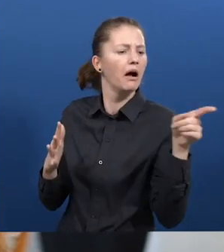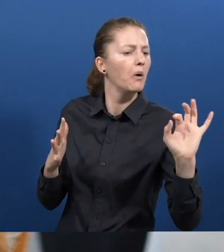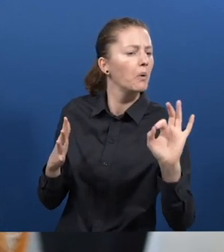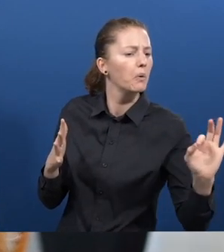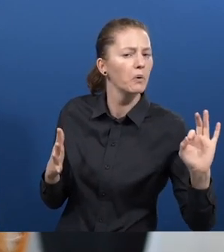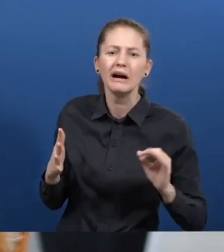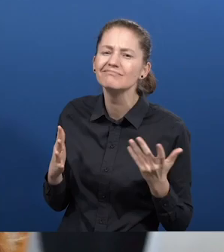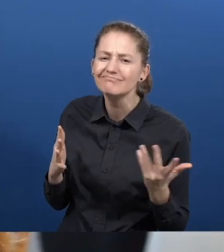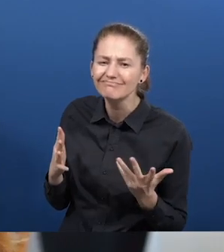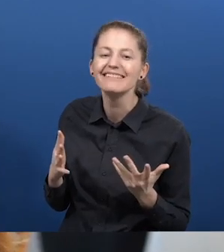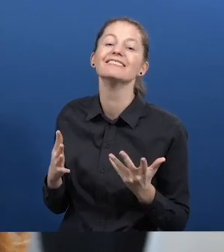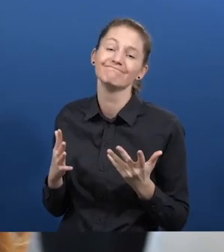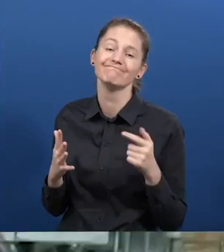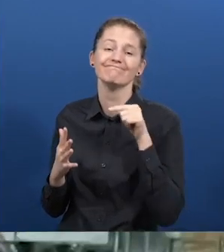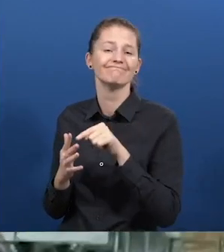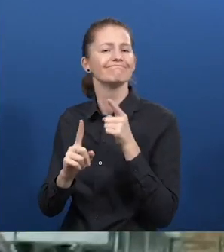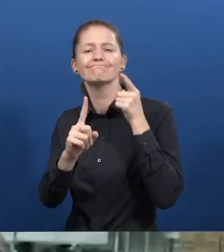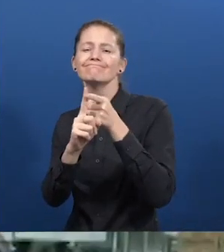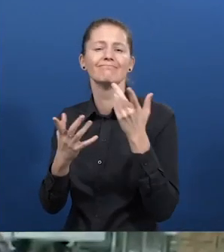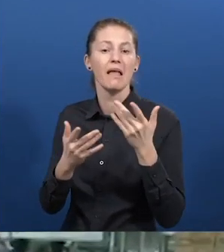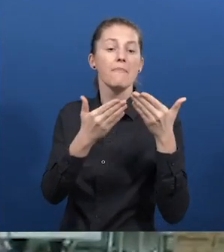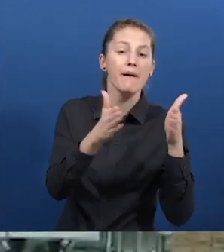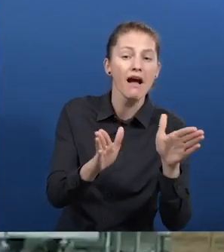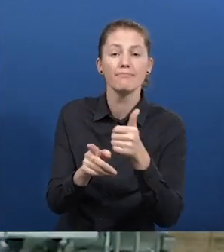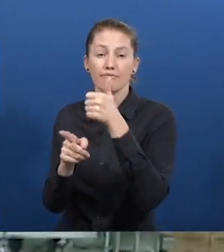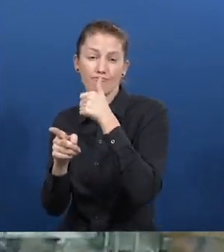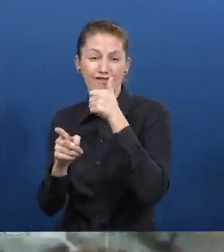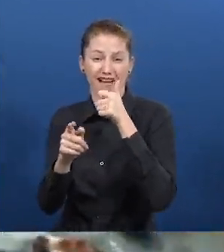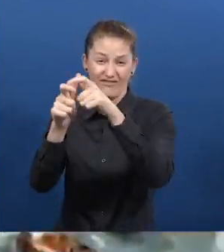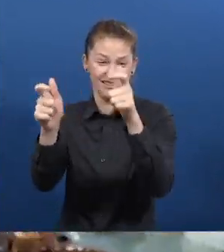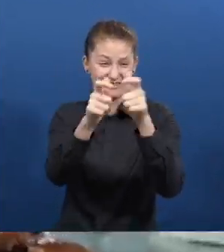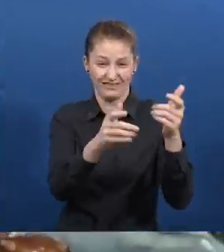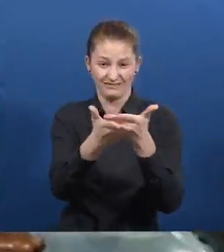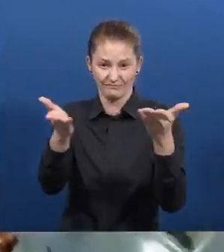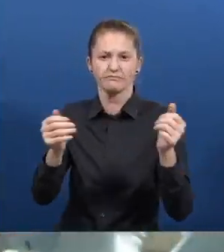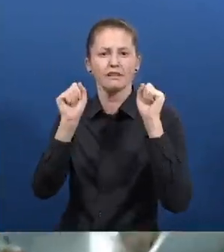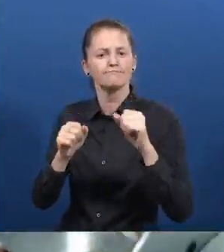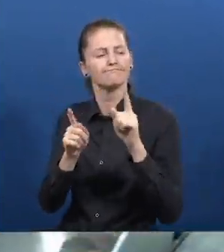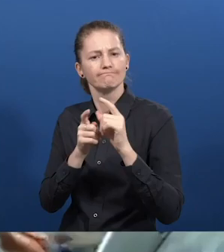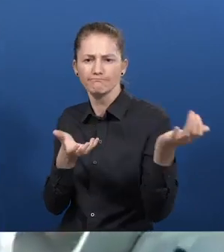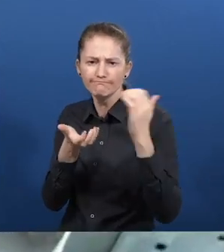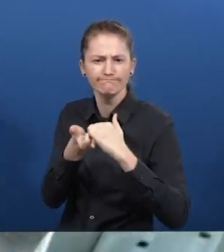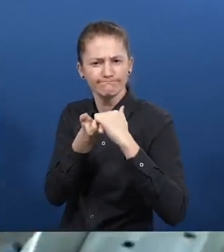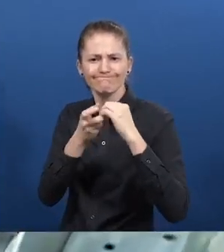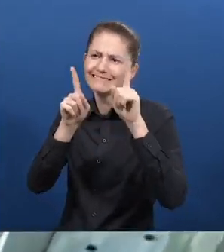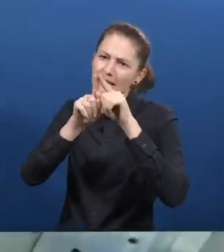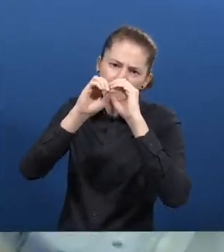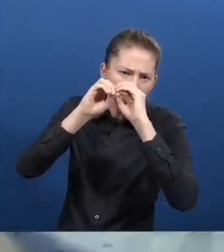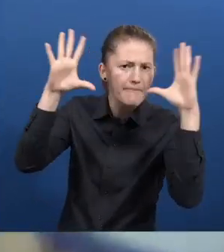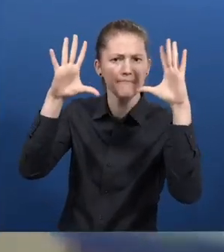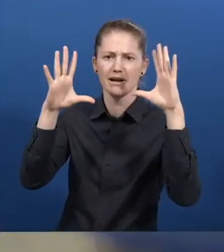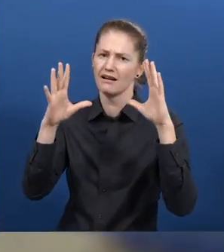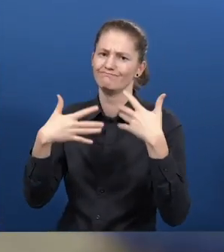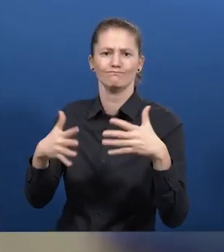Different from others is that it achieved to get public and private entities to share the same vision on what is labor